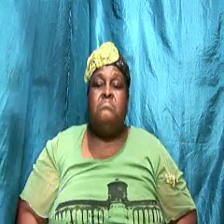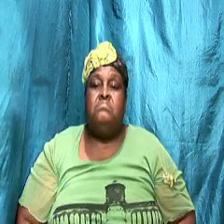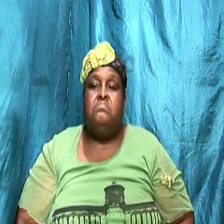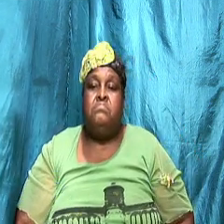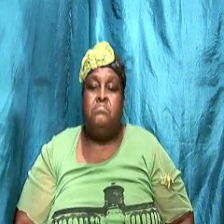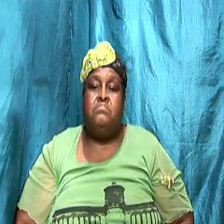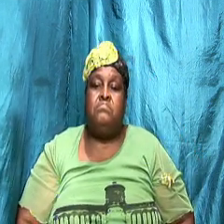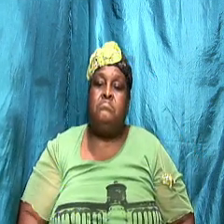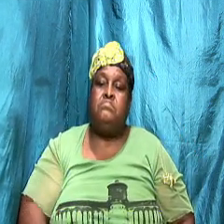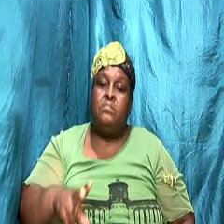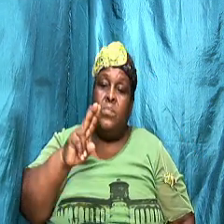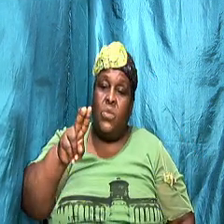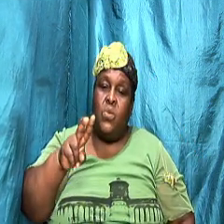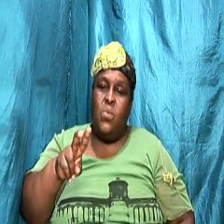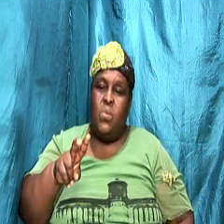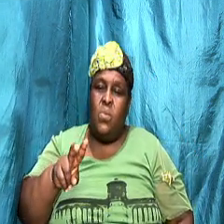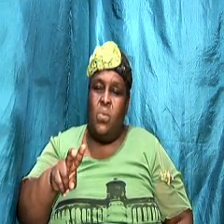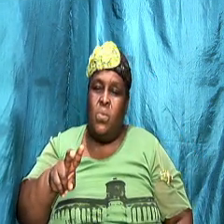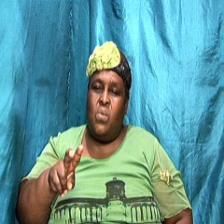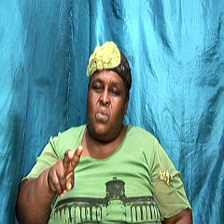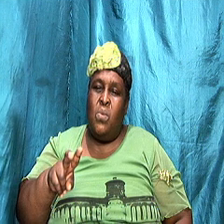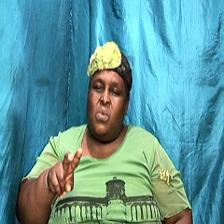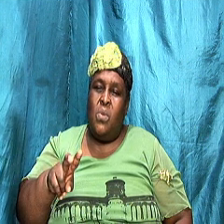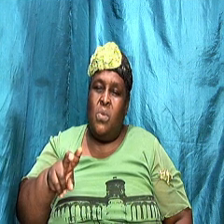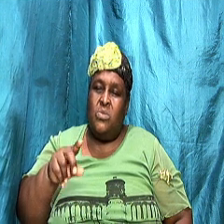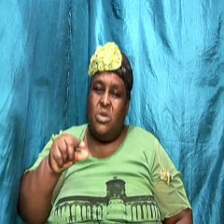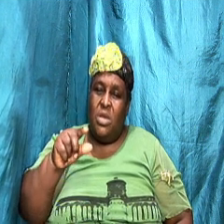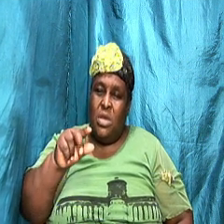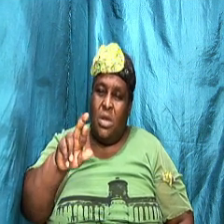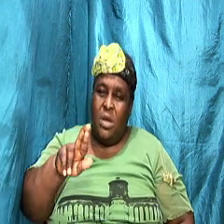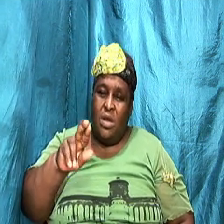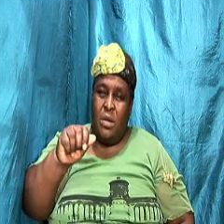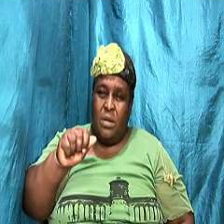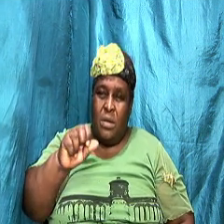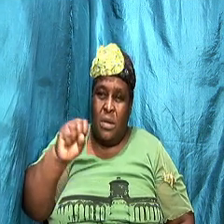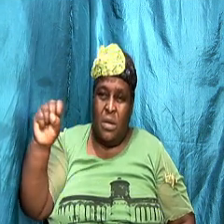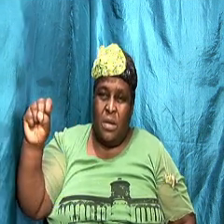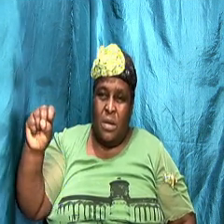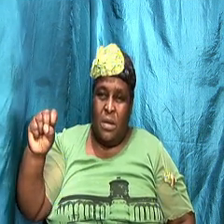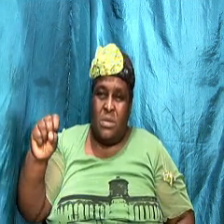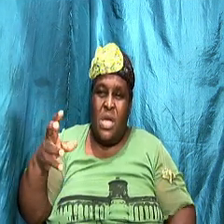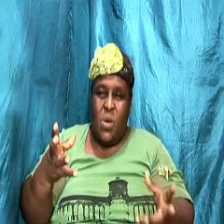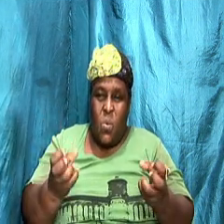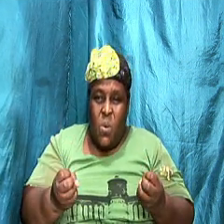two bunch of grass and they want the grass to eat